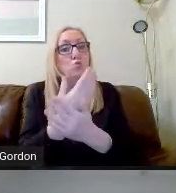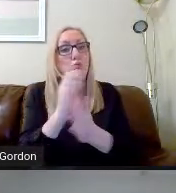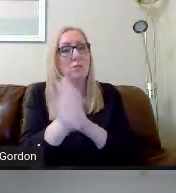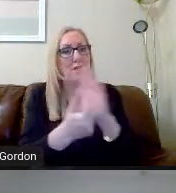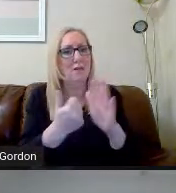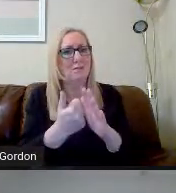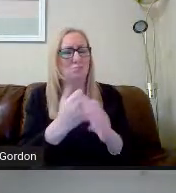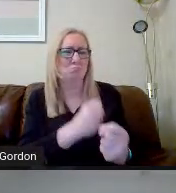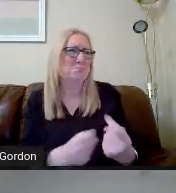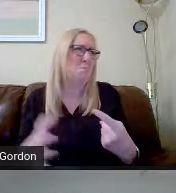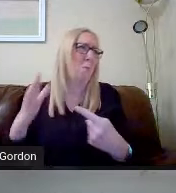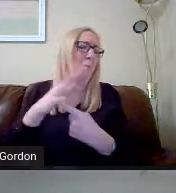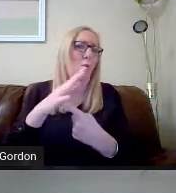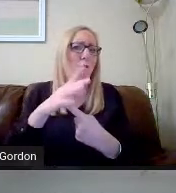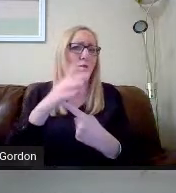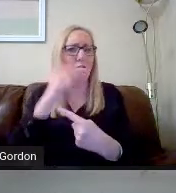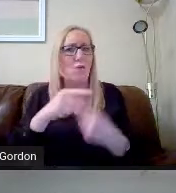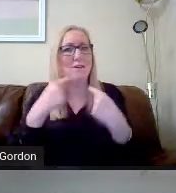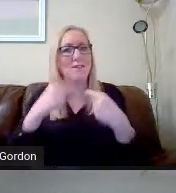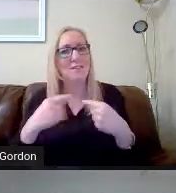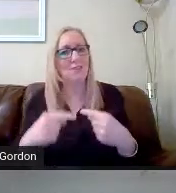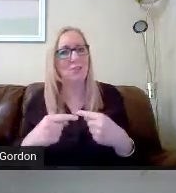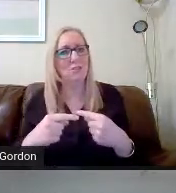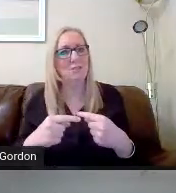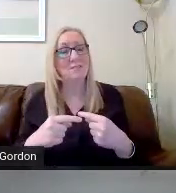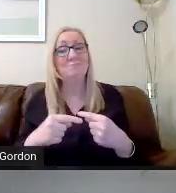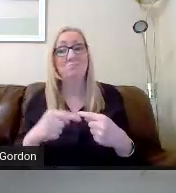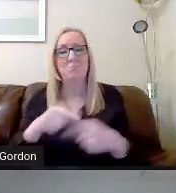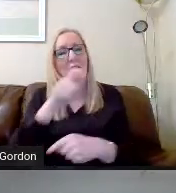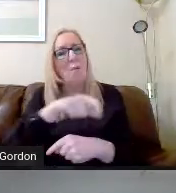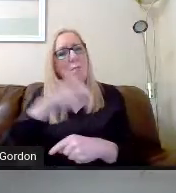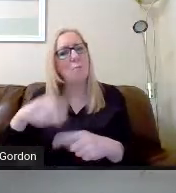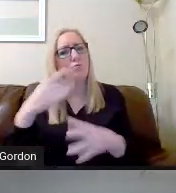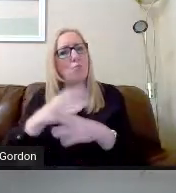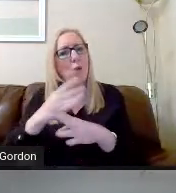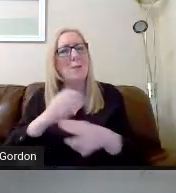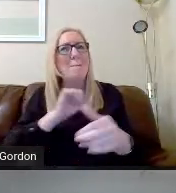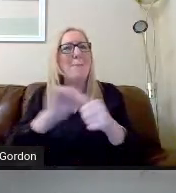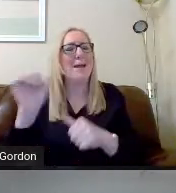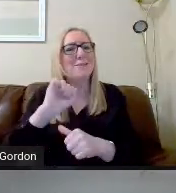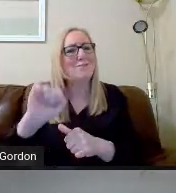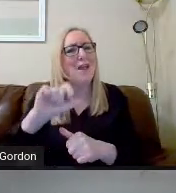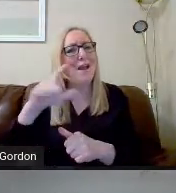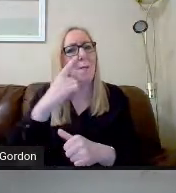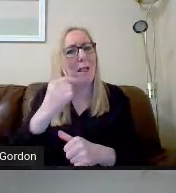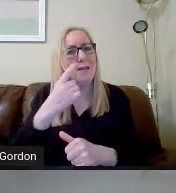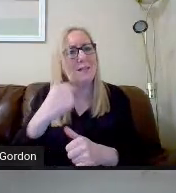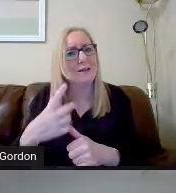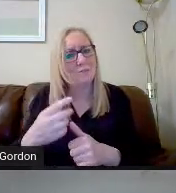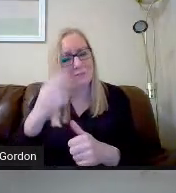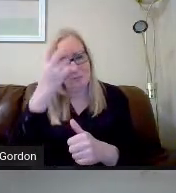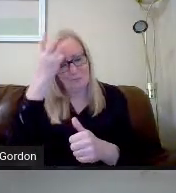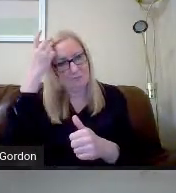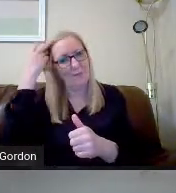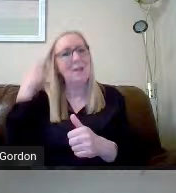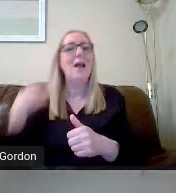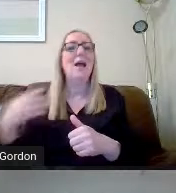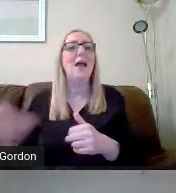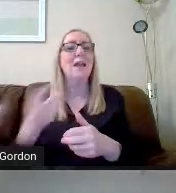is that they work to the very best of their ability. Any young person who fully applies himself,